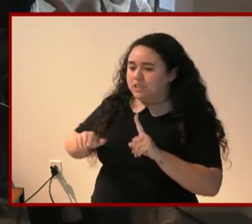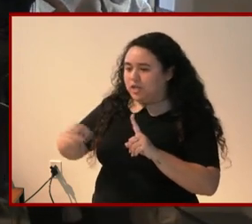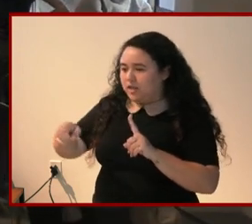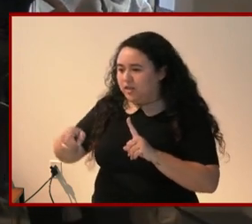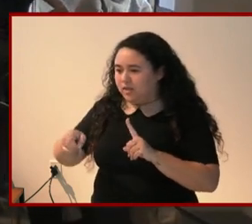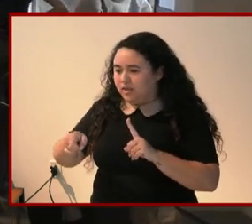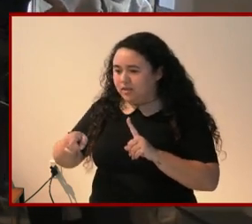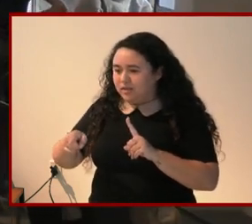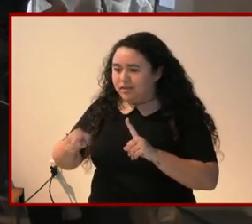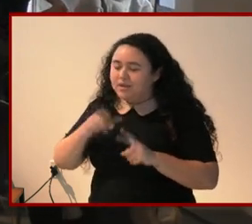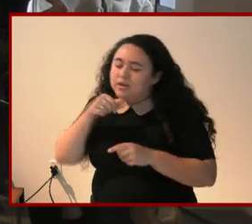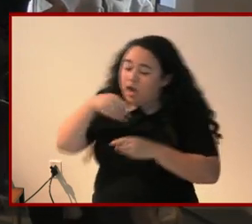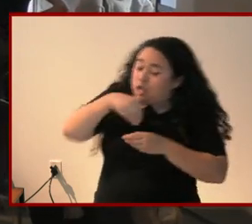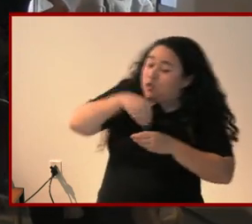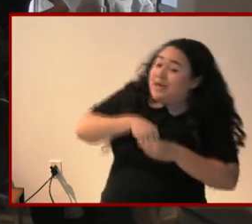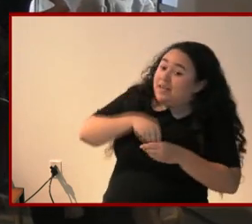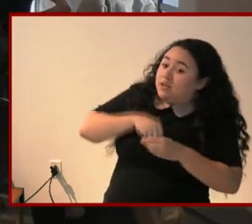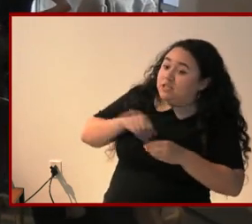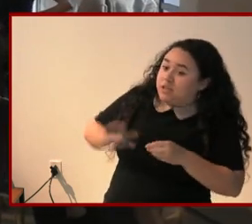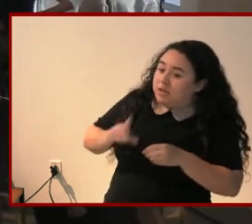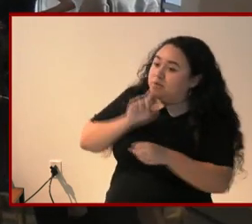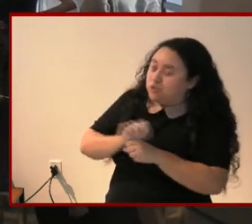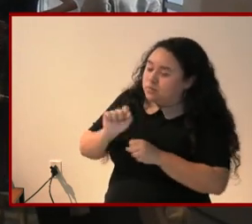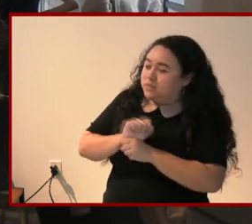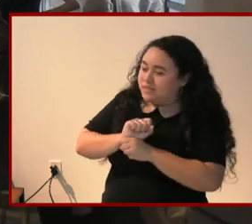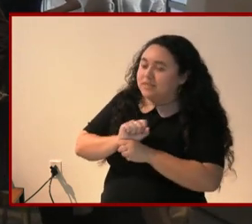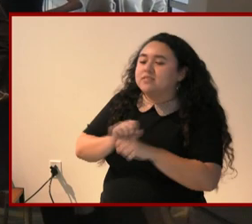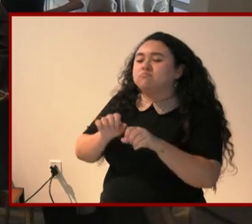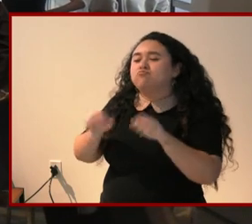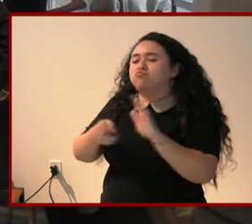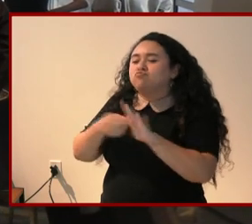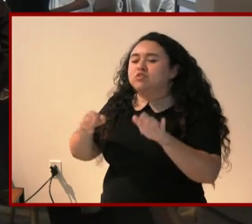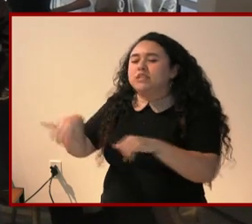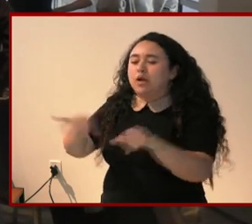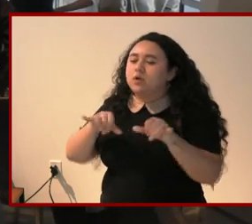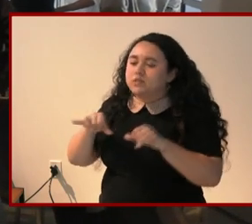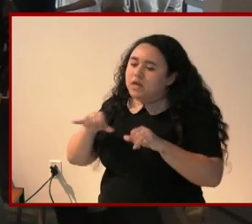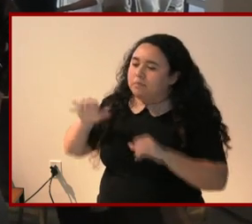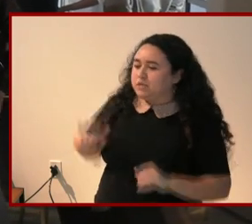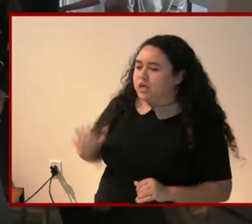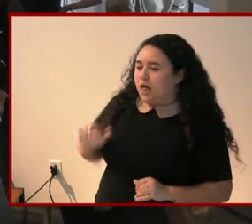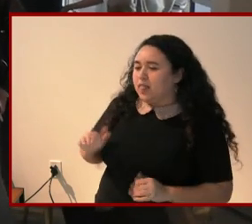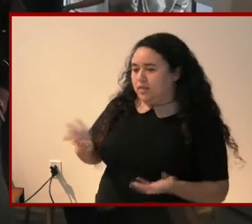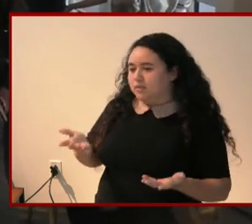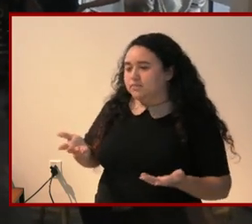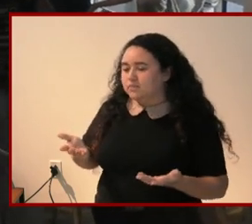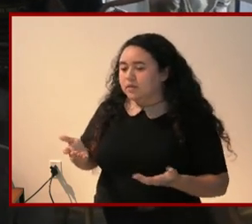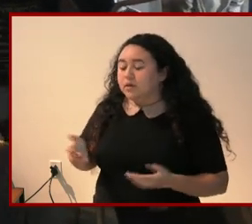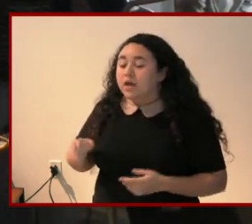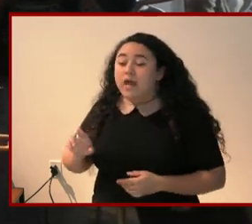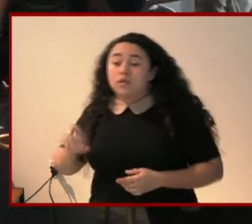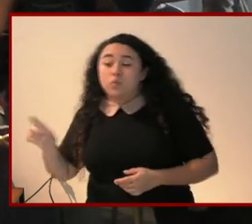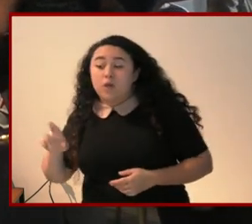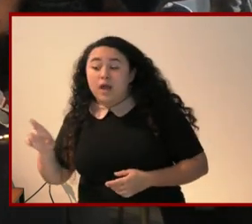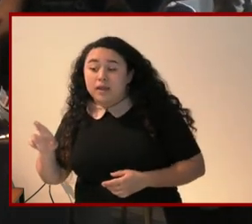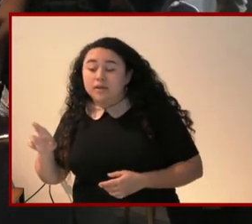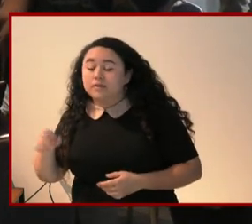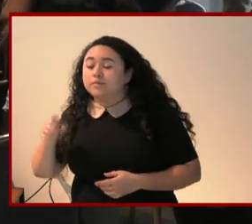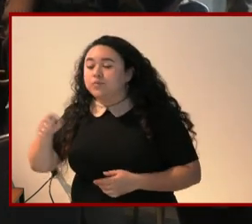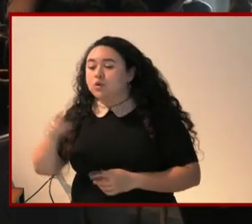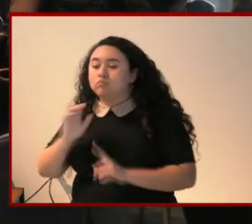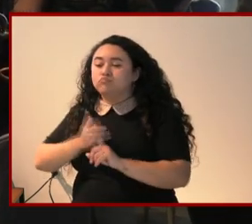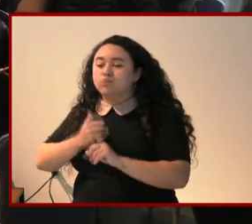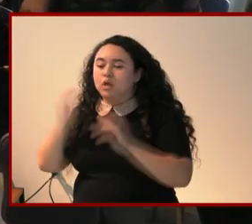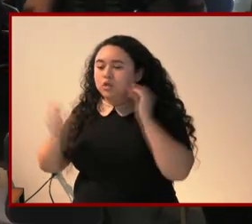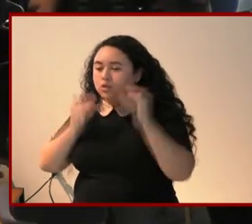Not your inner child, but a stereotype of a child. And the person on the right, I want you to be